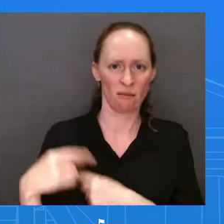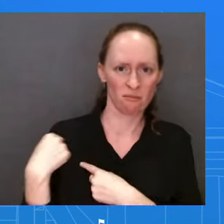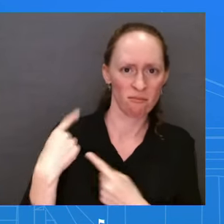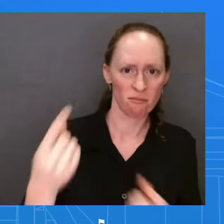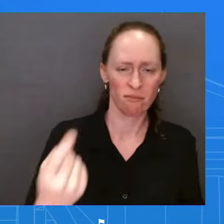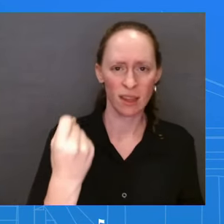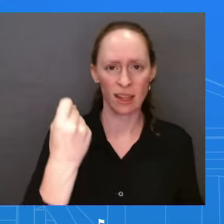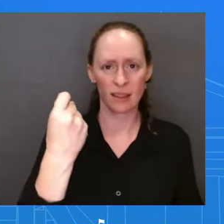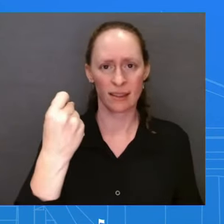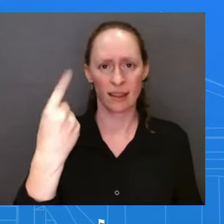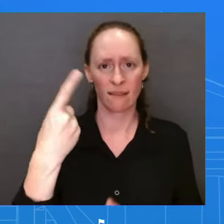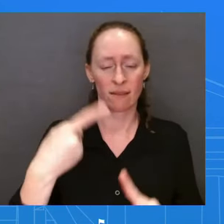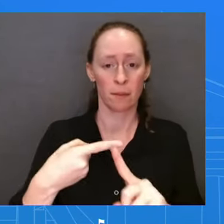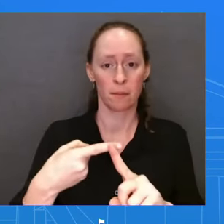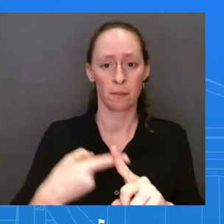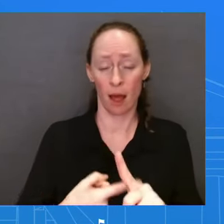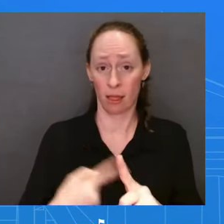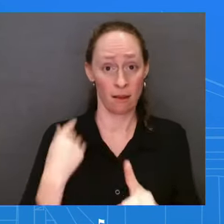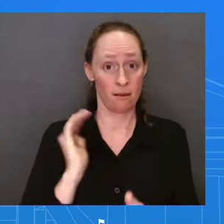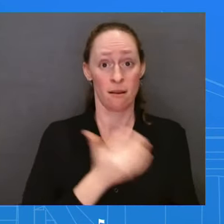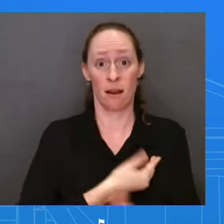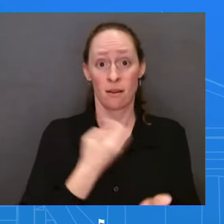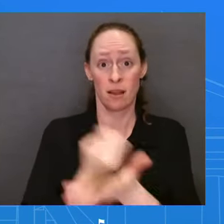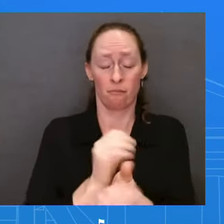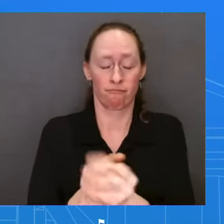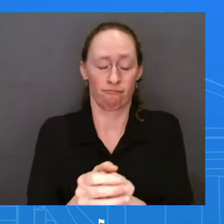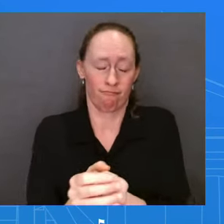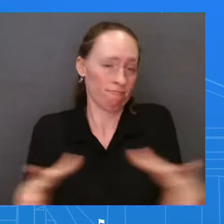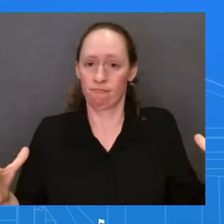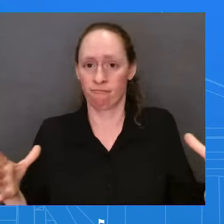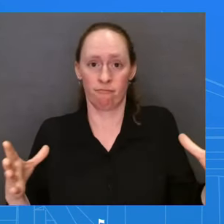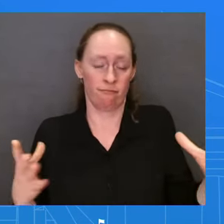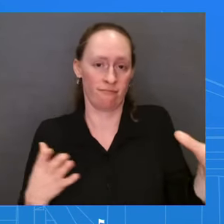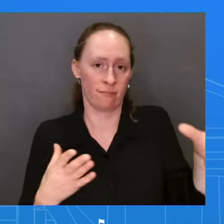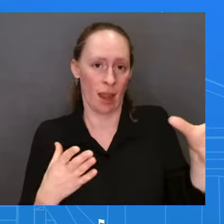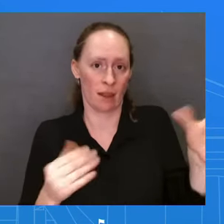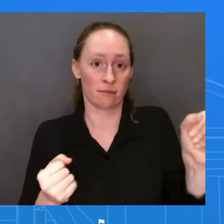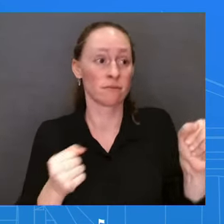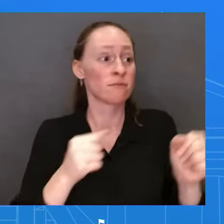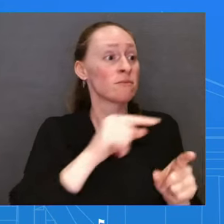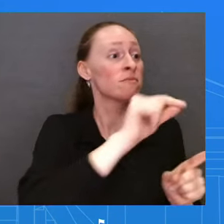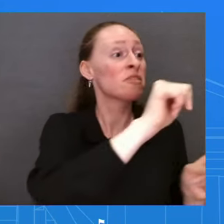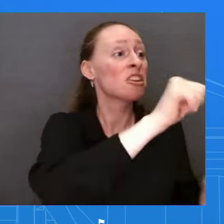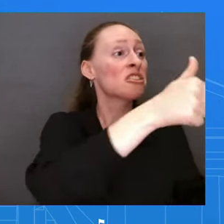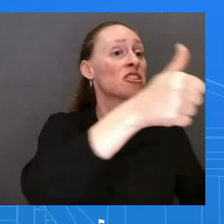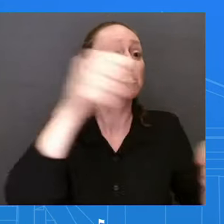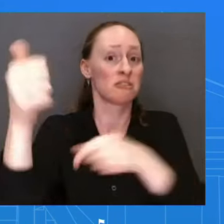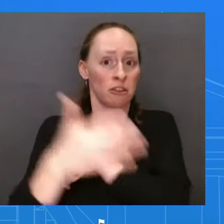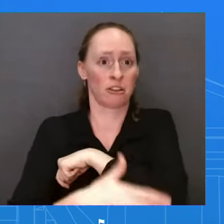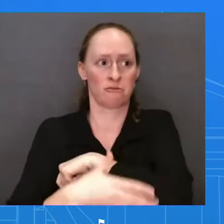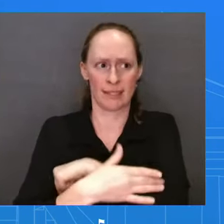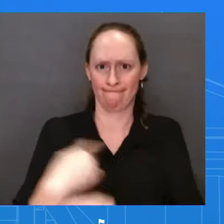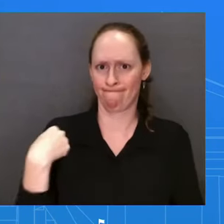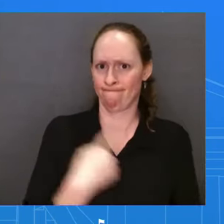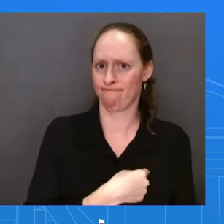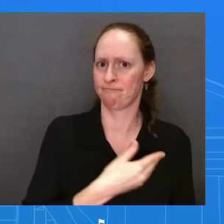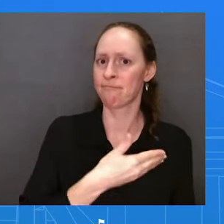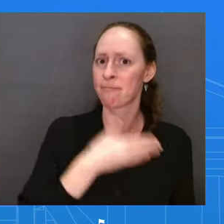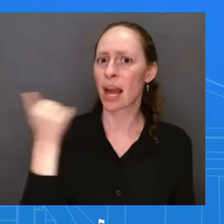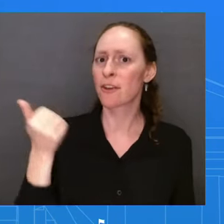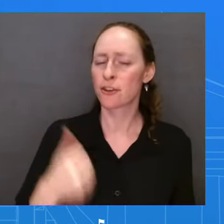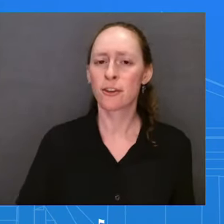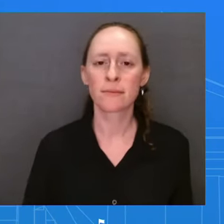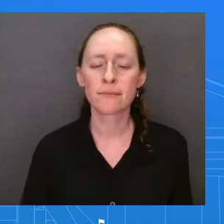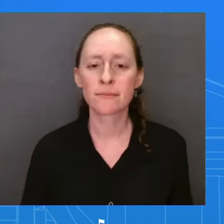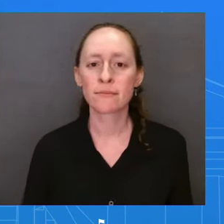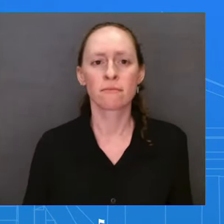economy in the entire world. And that's happening because of President Biden's leadership, because of the economic agenda that he's put forward. Two